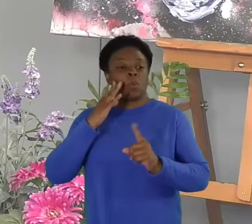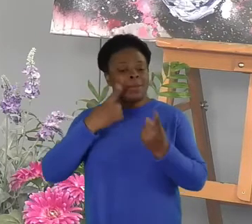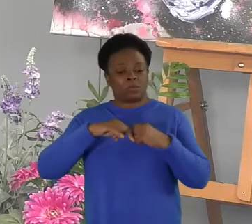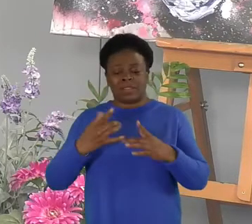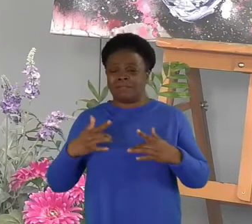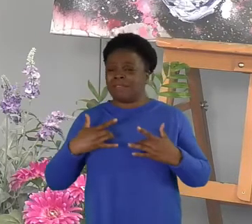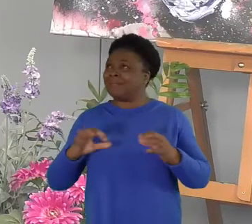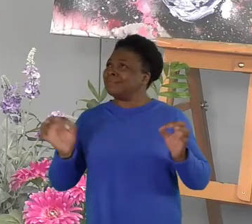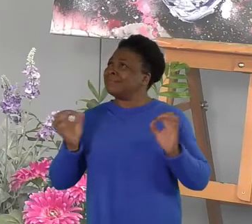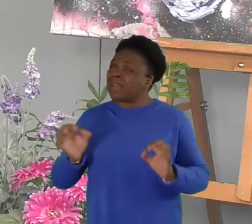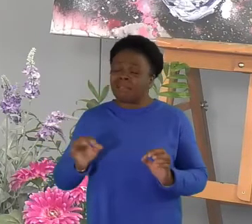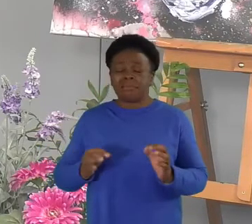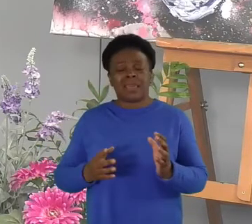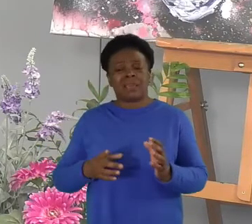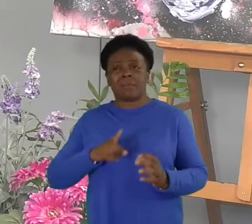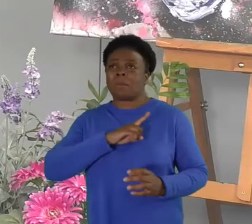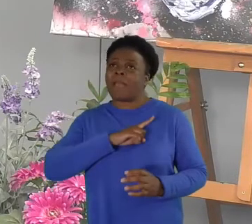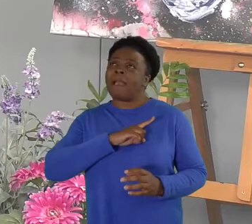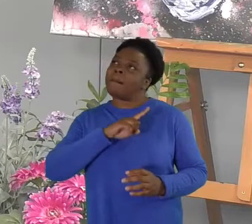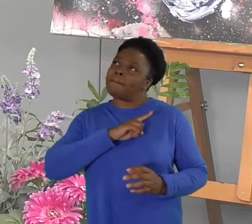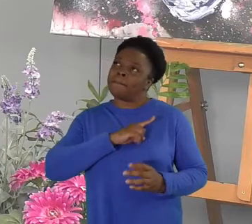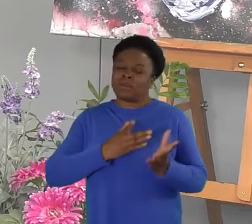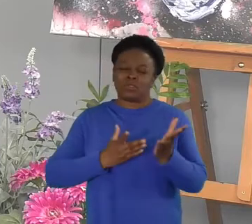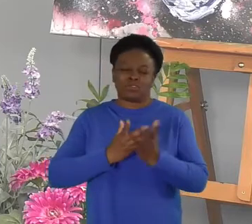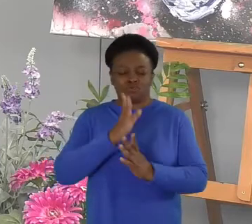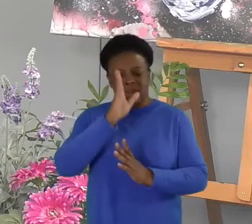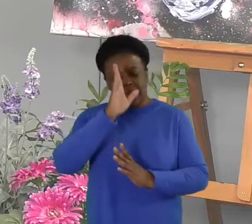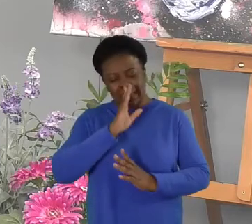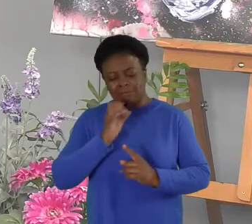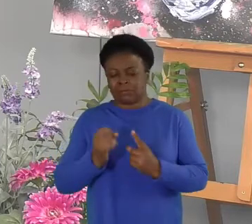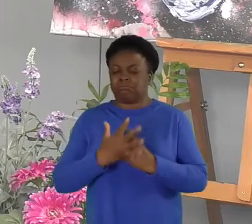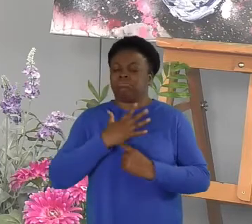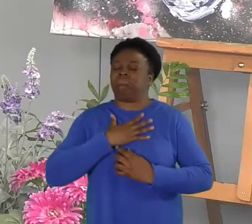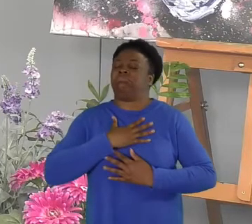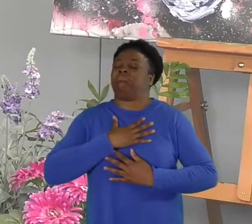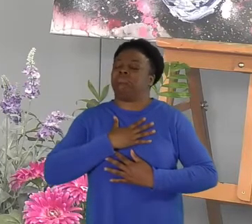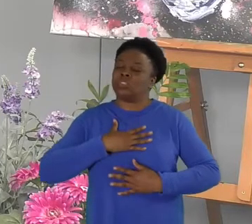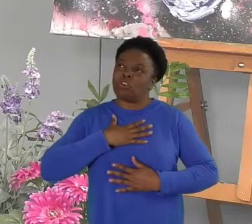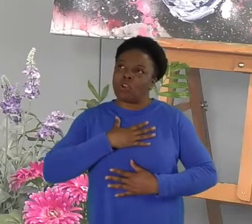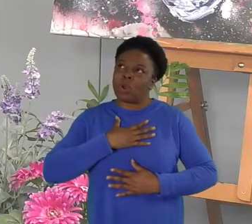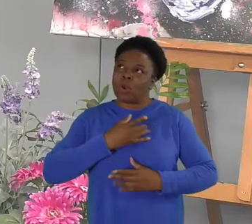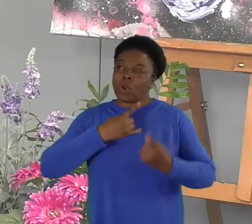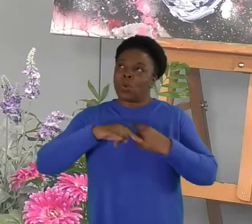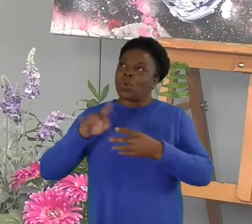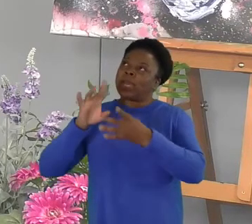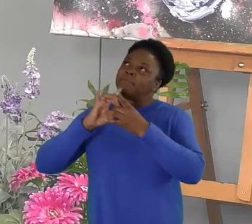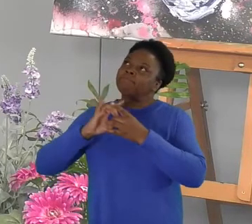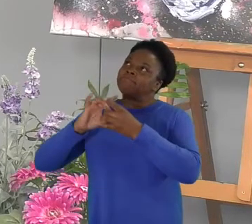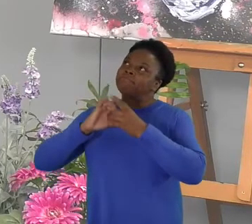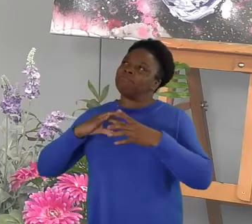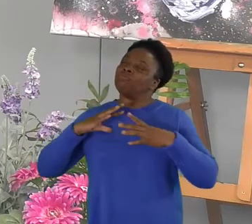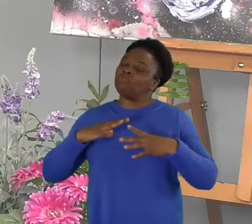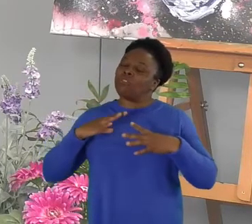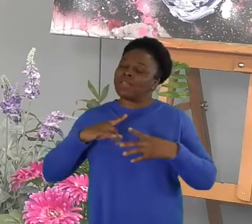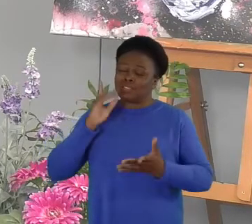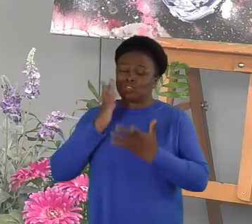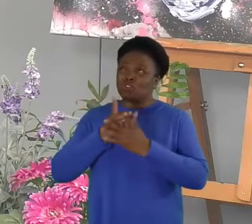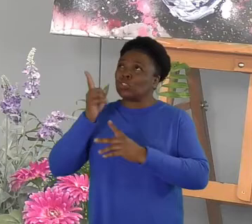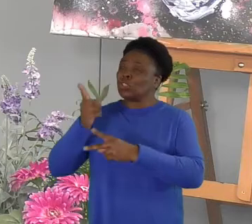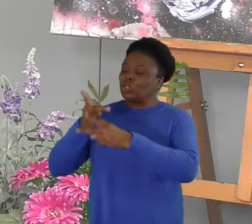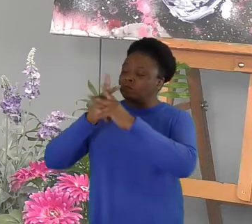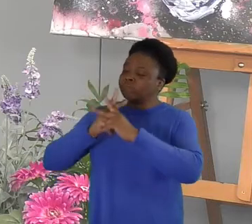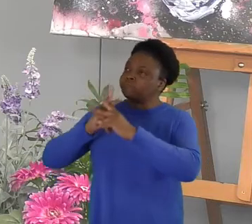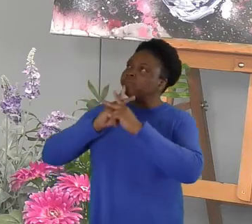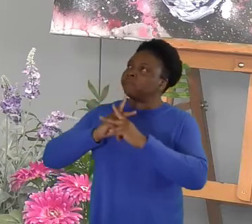overwhelmed by sorrow. We rest in your presence now, trusting that you hold us in